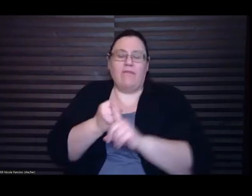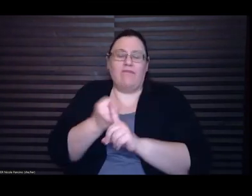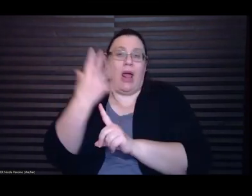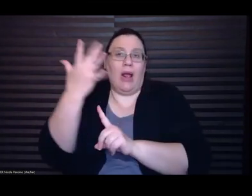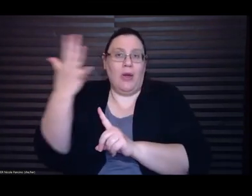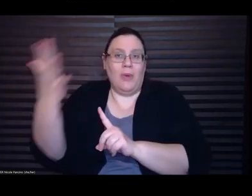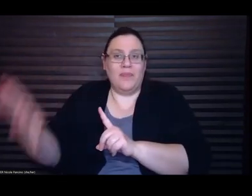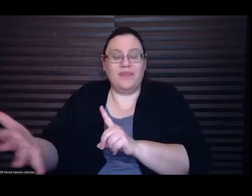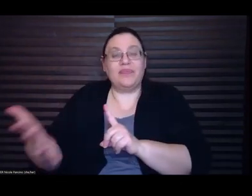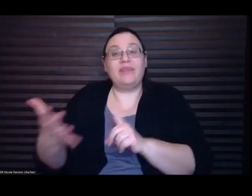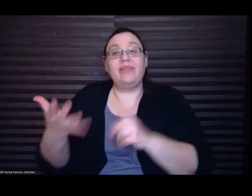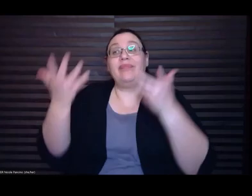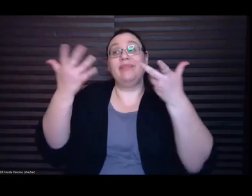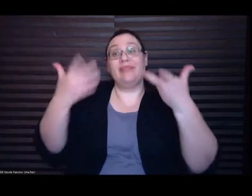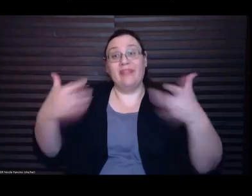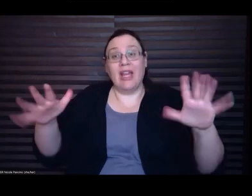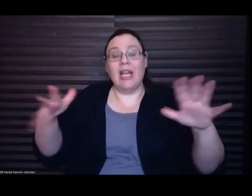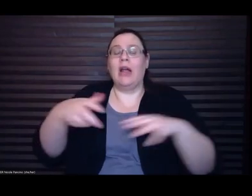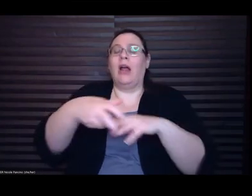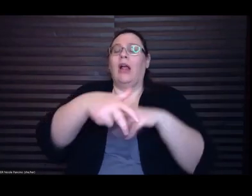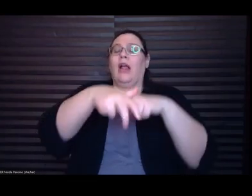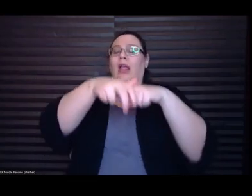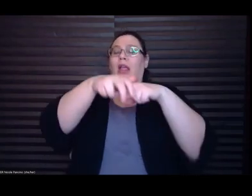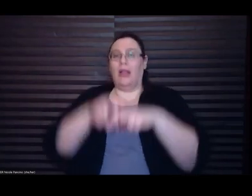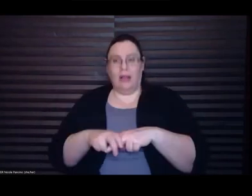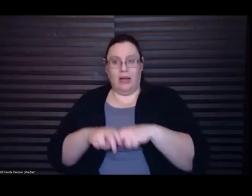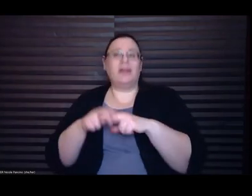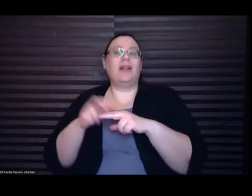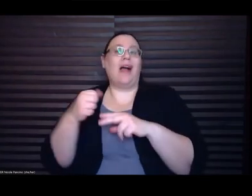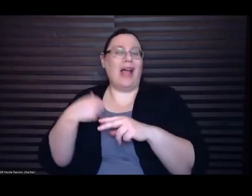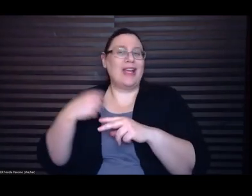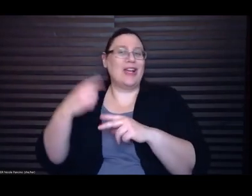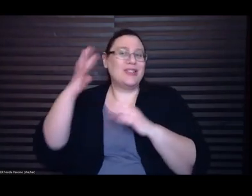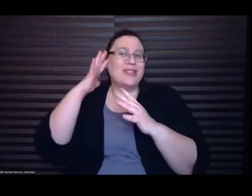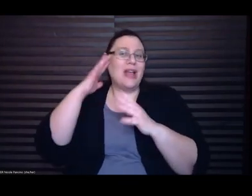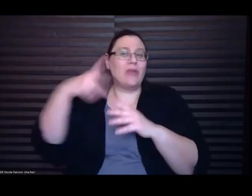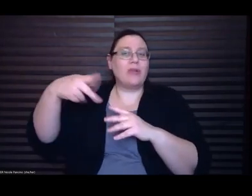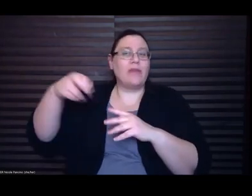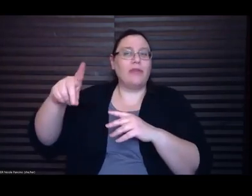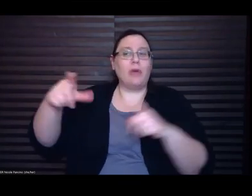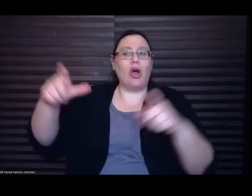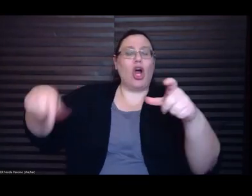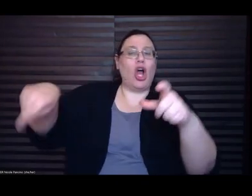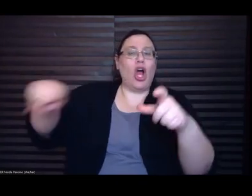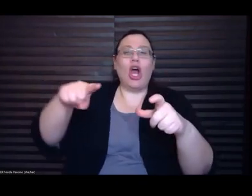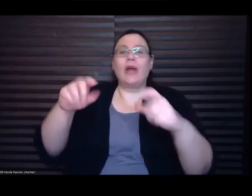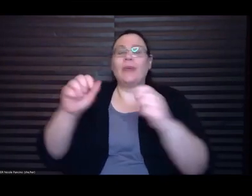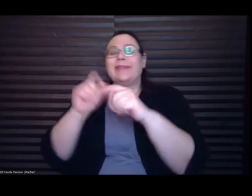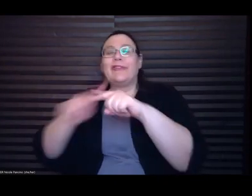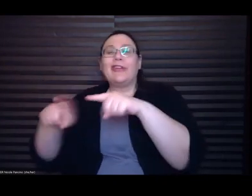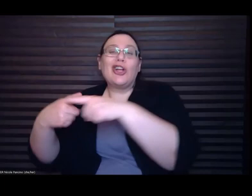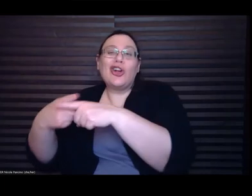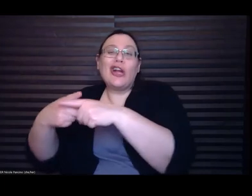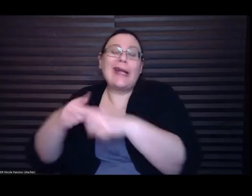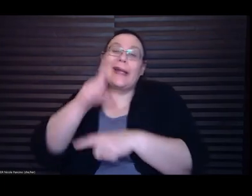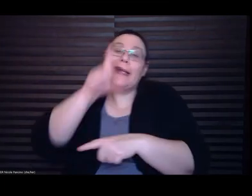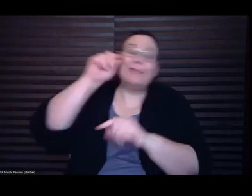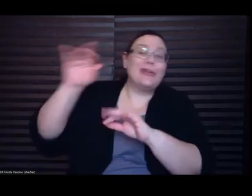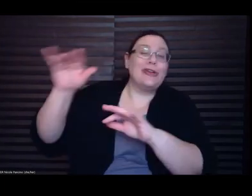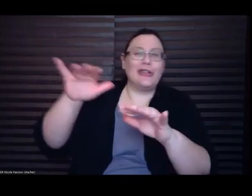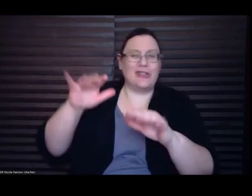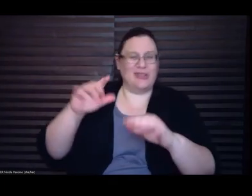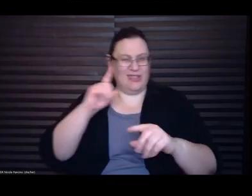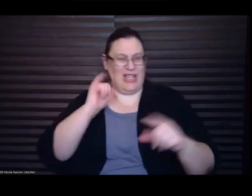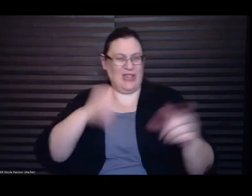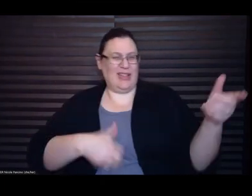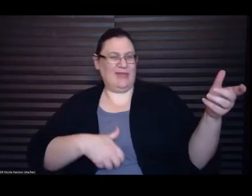sounds of the pond, loons and crickets, and something that sounds like a banjo being plucked. The wind picks up off the